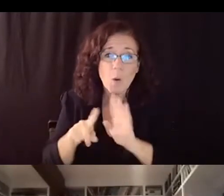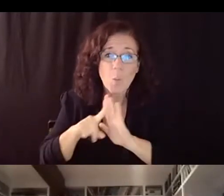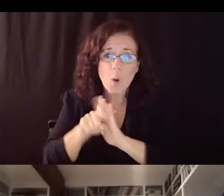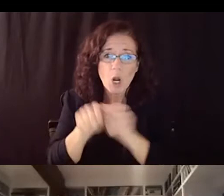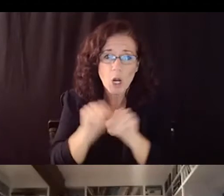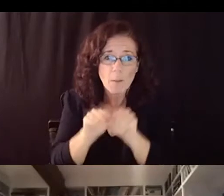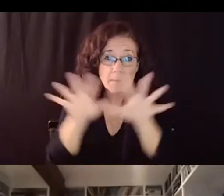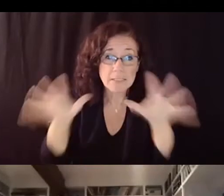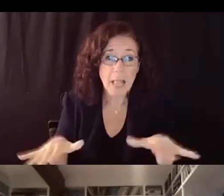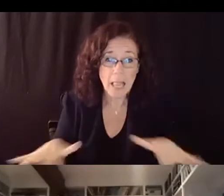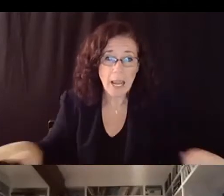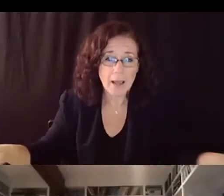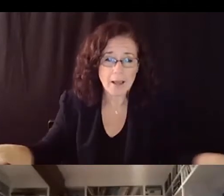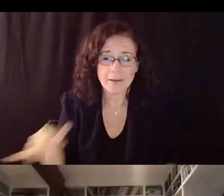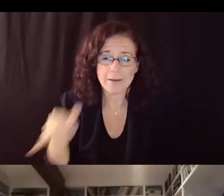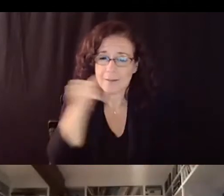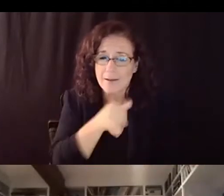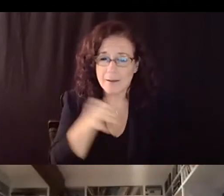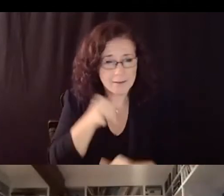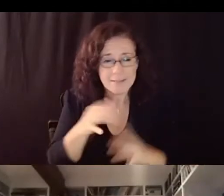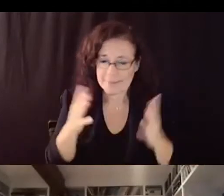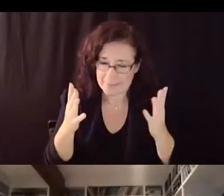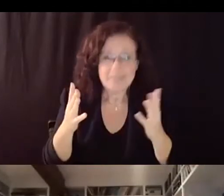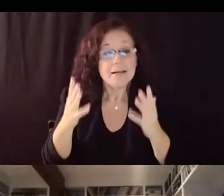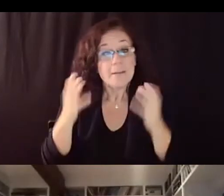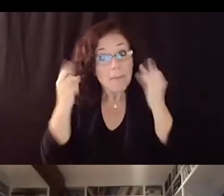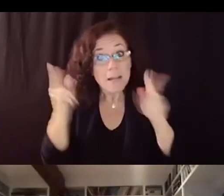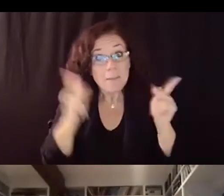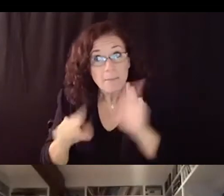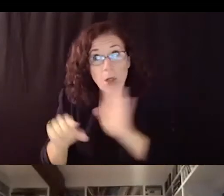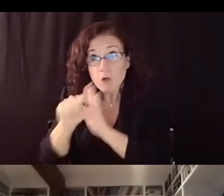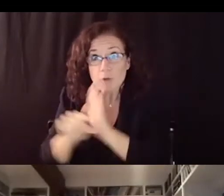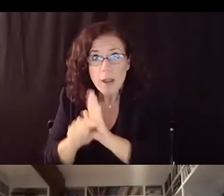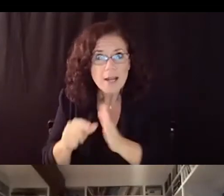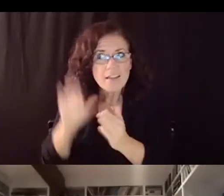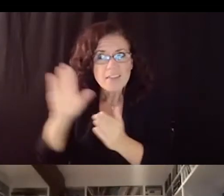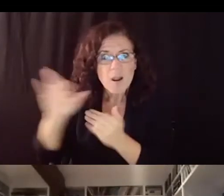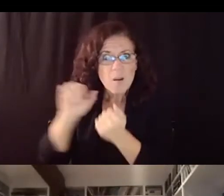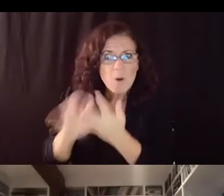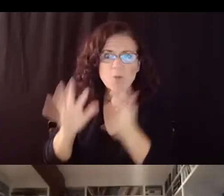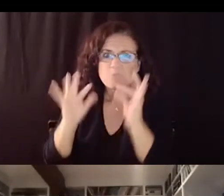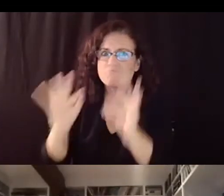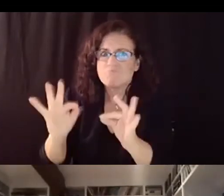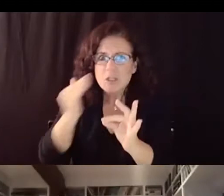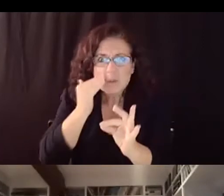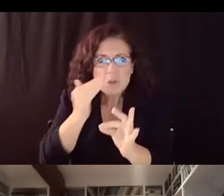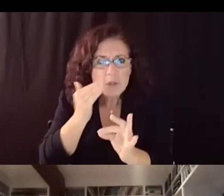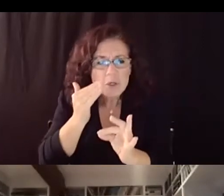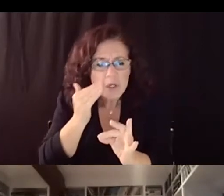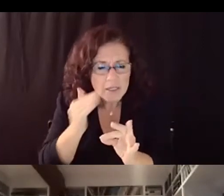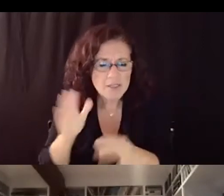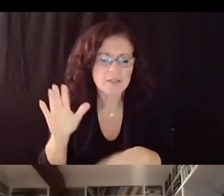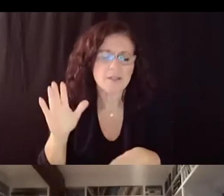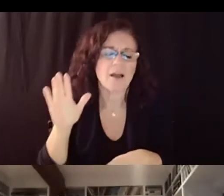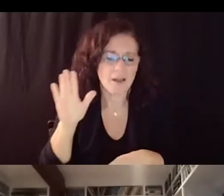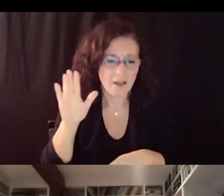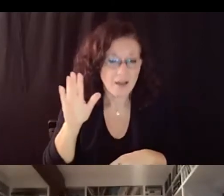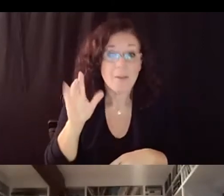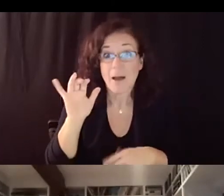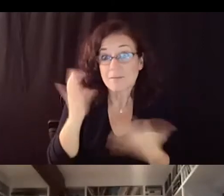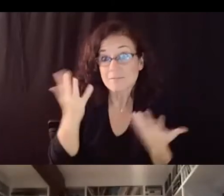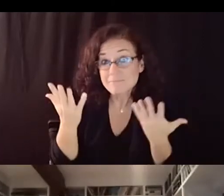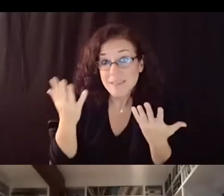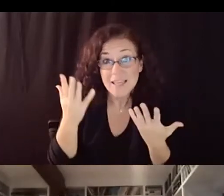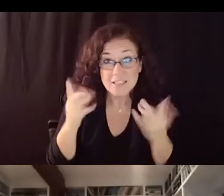pedagogically a lot of people are doing a lot of great things so i agree with sean carry that it's a great goal for our district to move towards